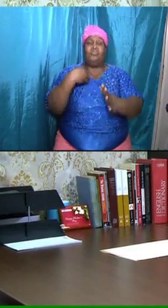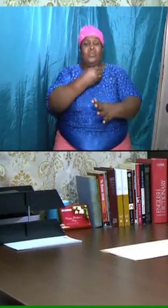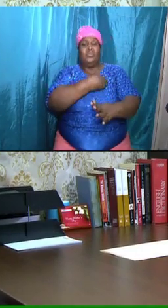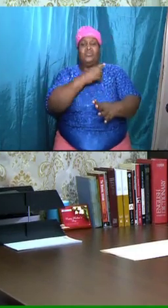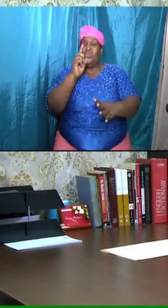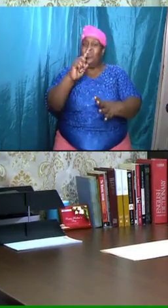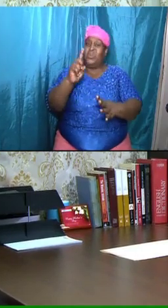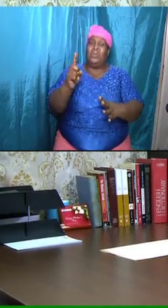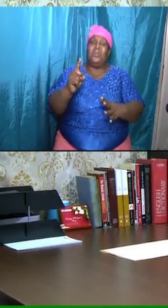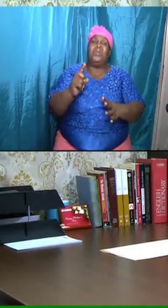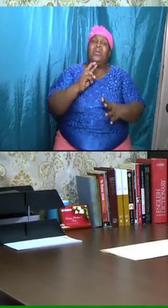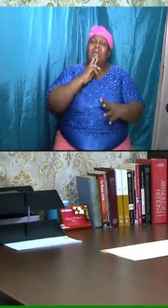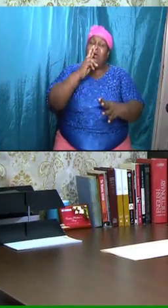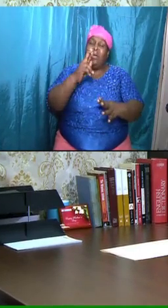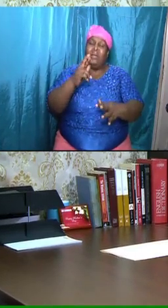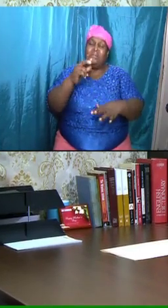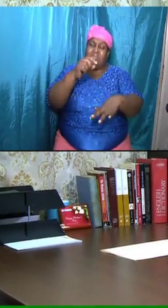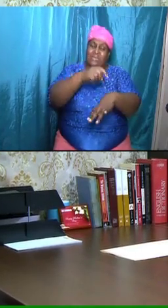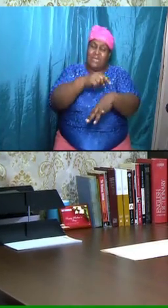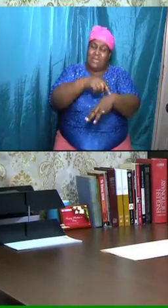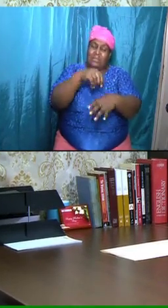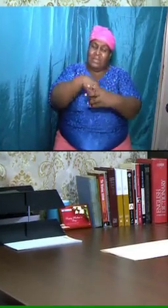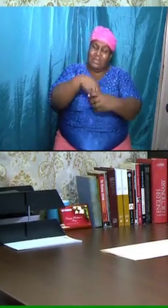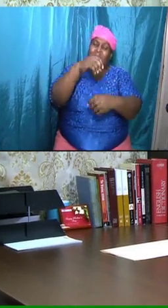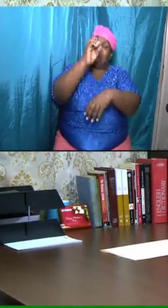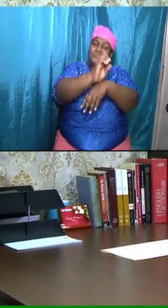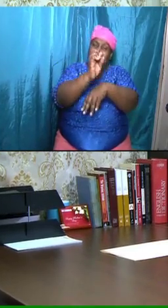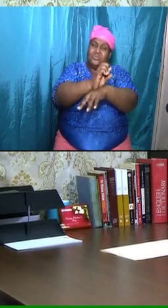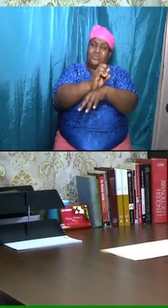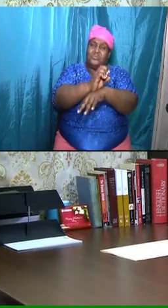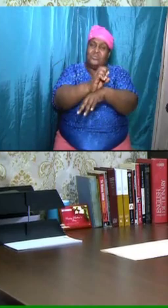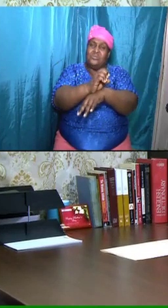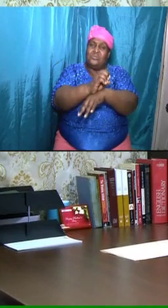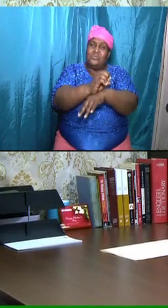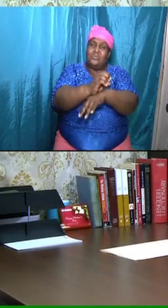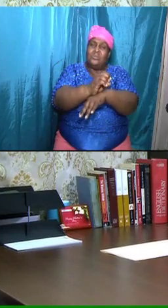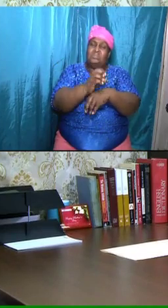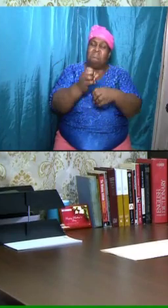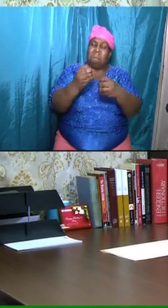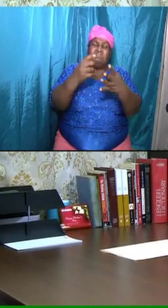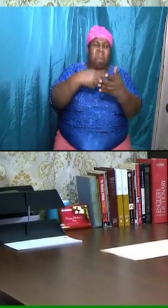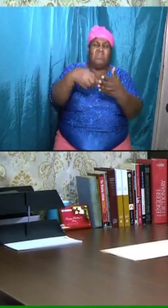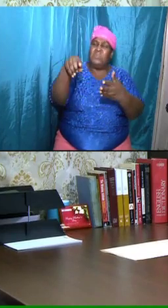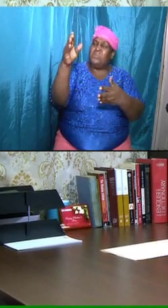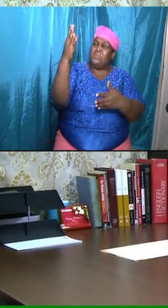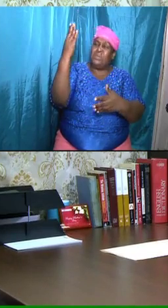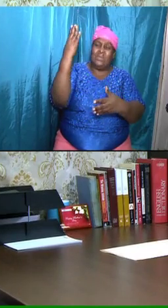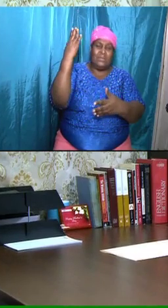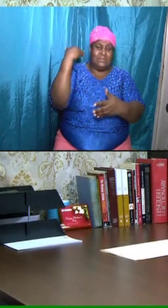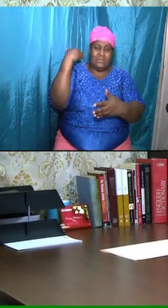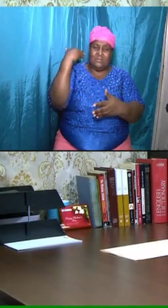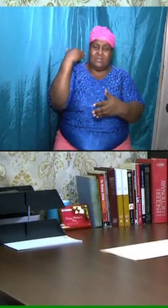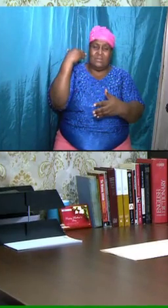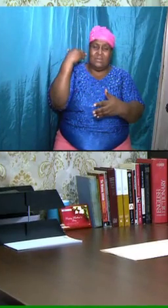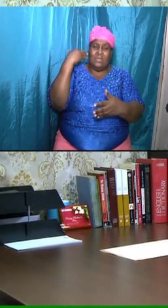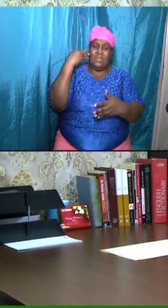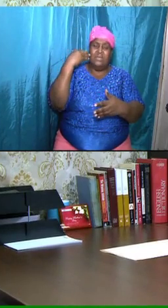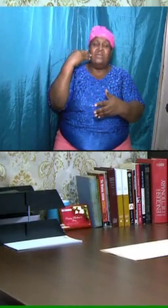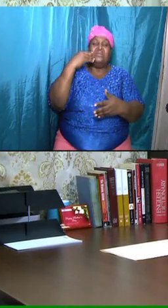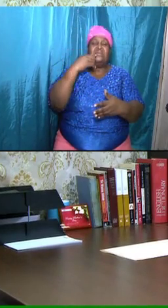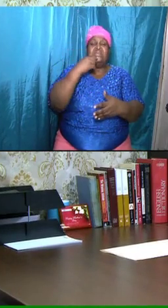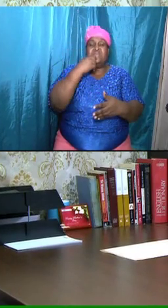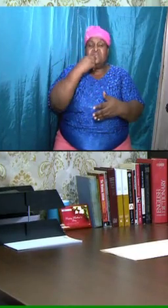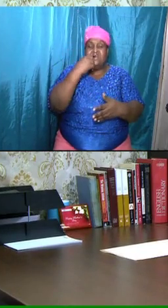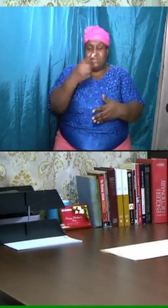time in terms of in the church and over the last couple of weeks, we did indicate that